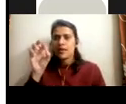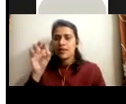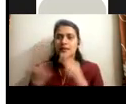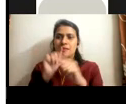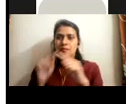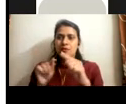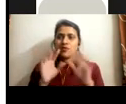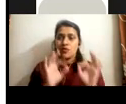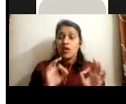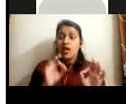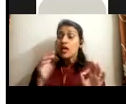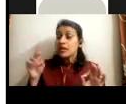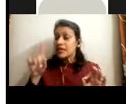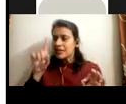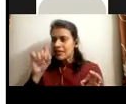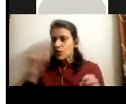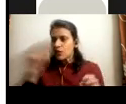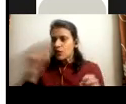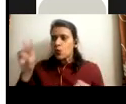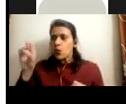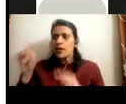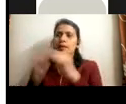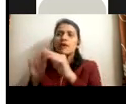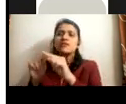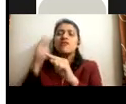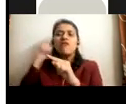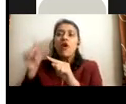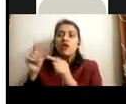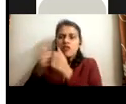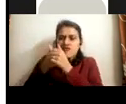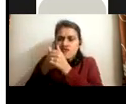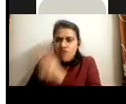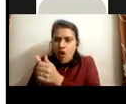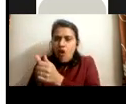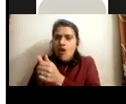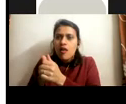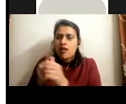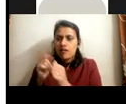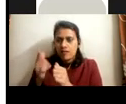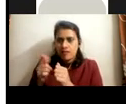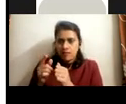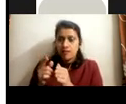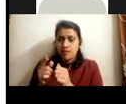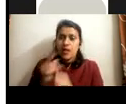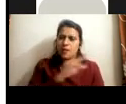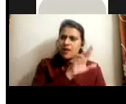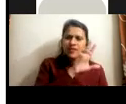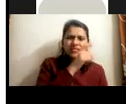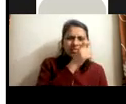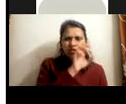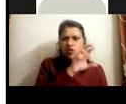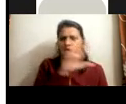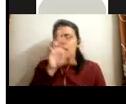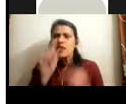% specific. So it will be a training on, if I say language, you know, programming, just as an example, I will train a person for